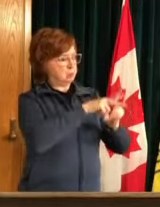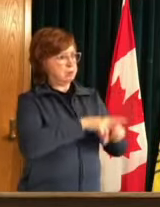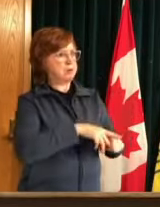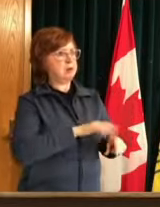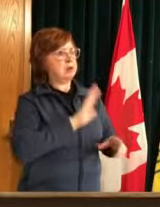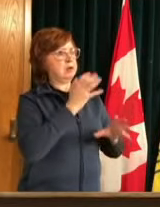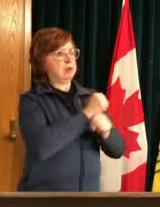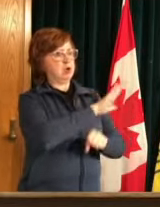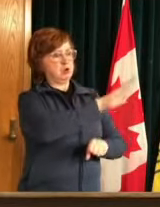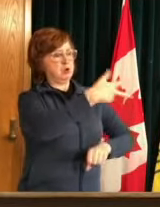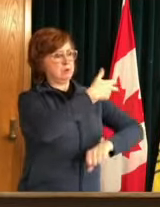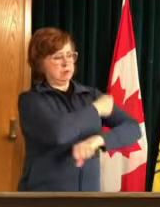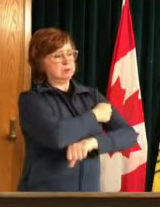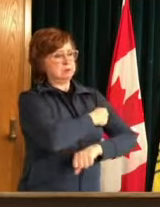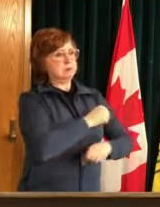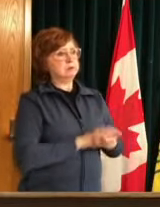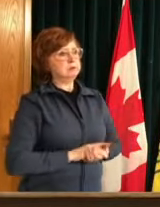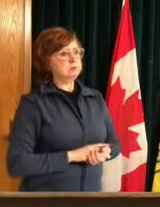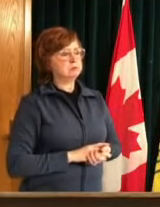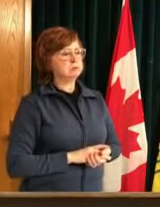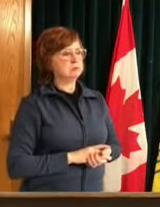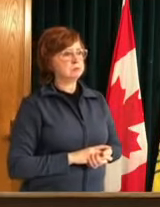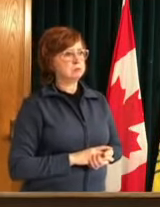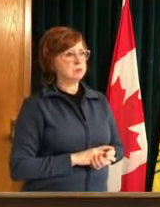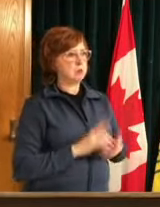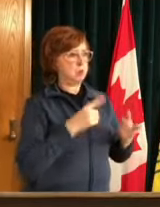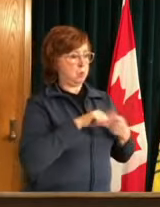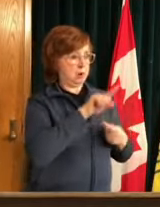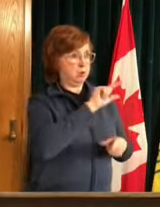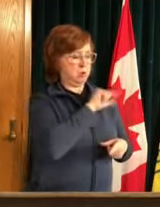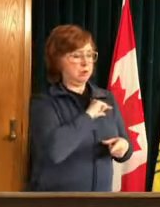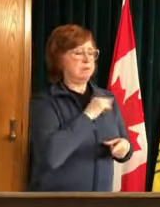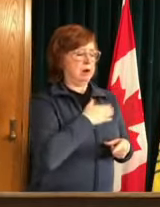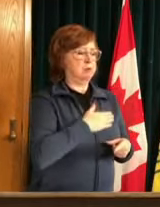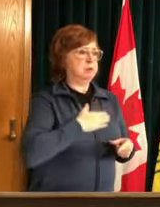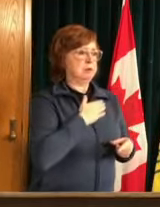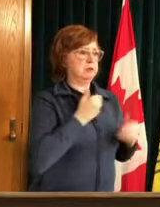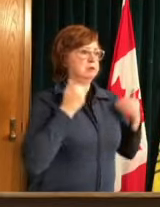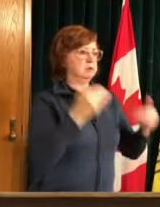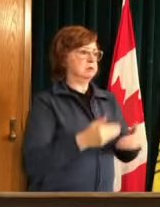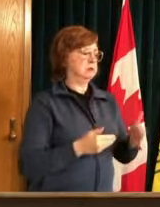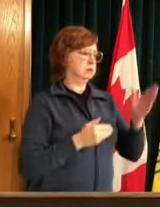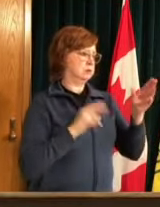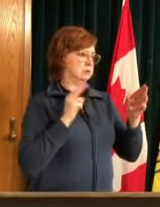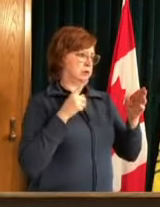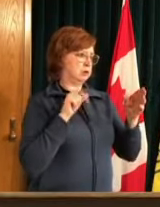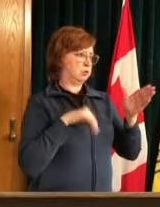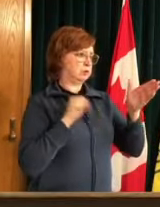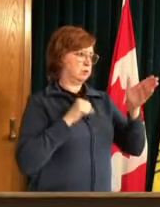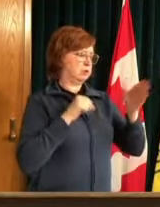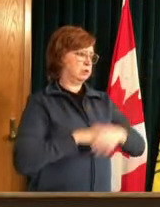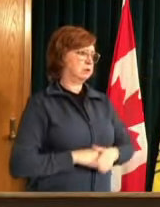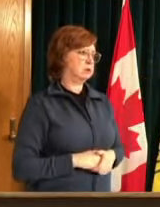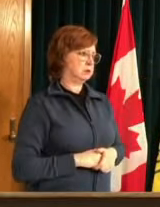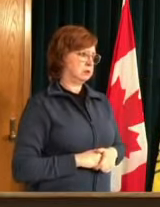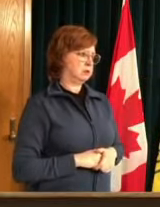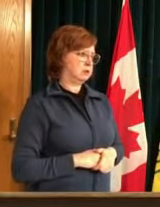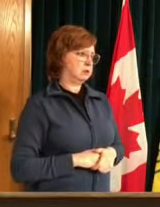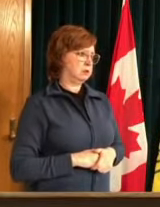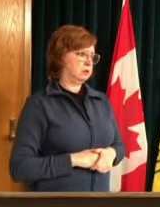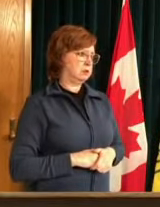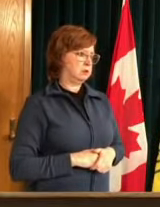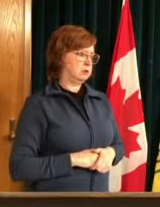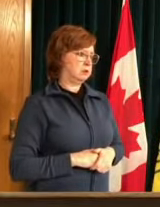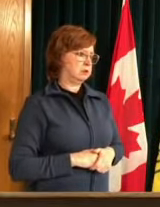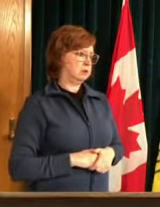when at the first opportunity that they're eligible follow-up um yes we're still seeing hearing from people almost